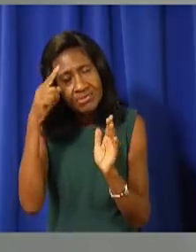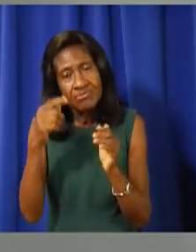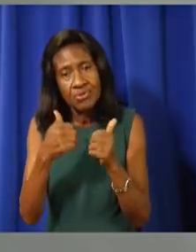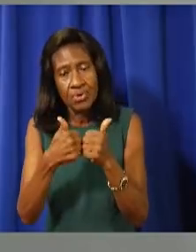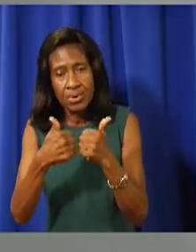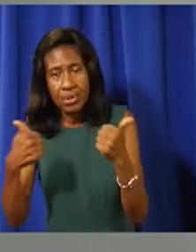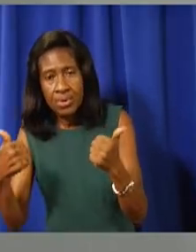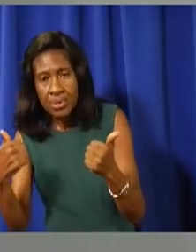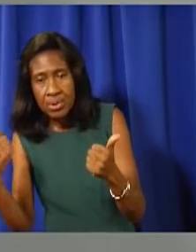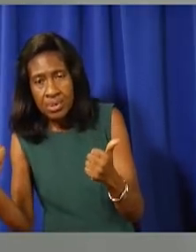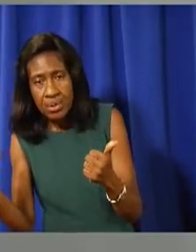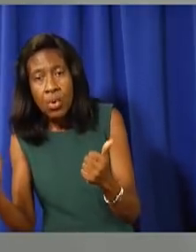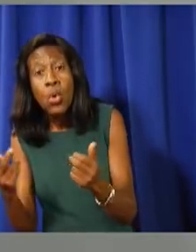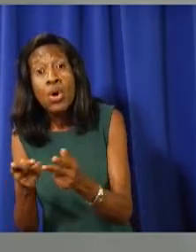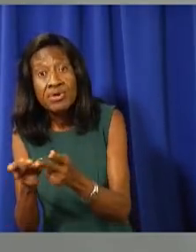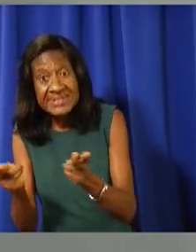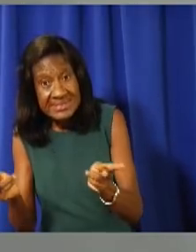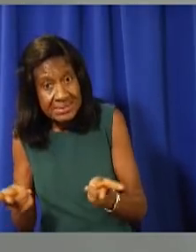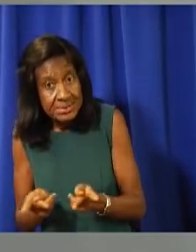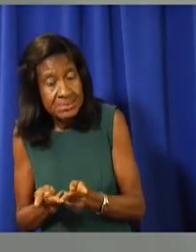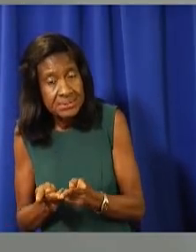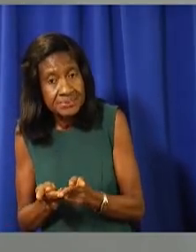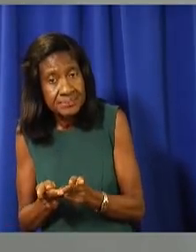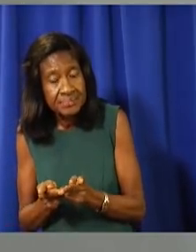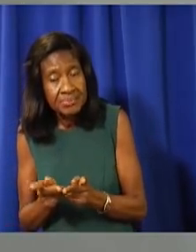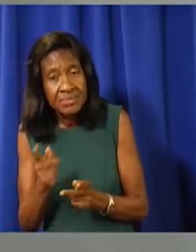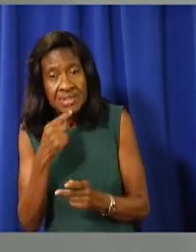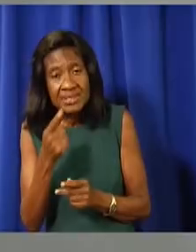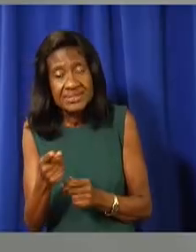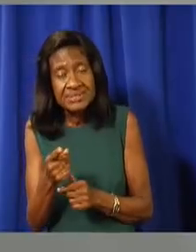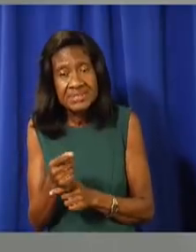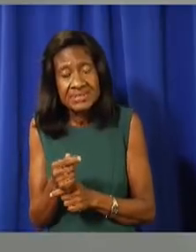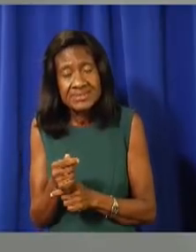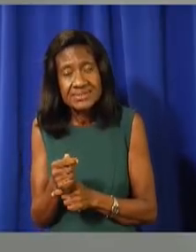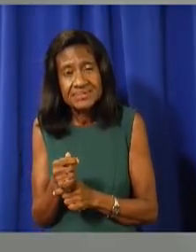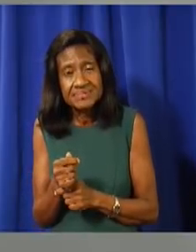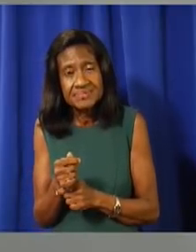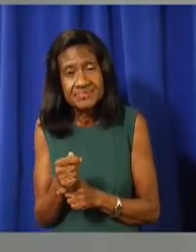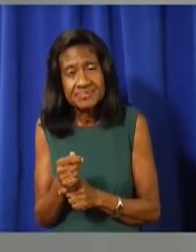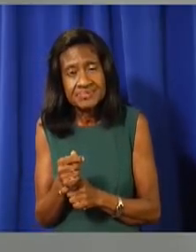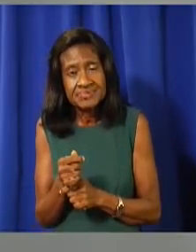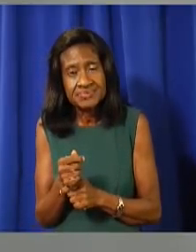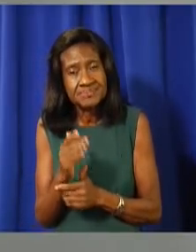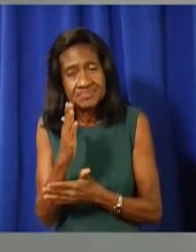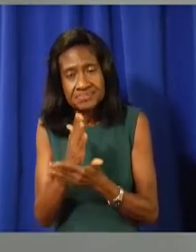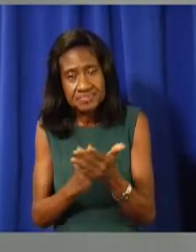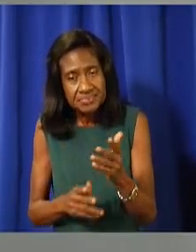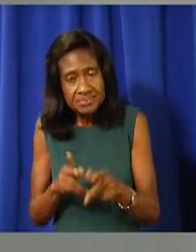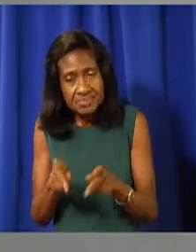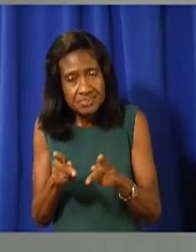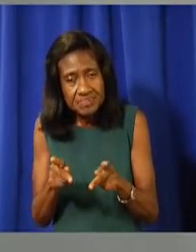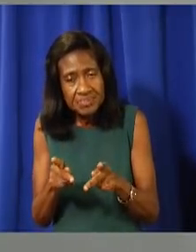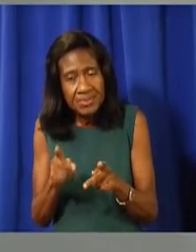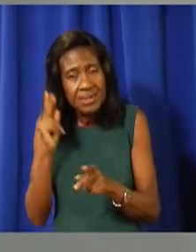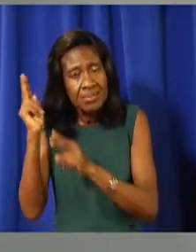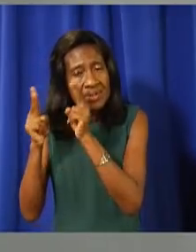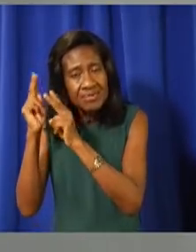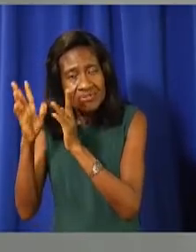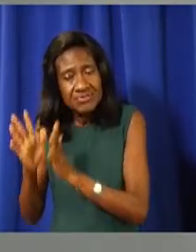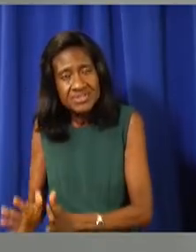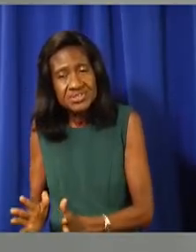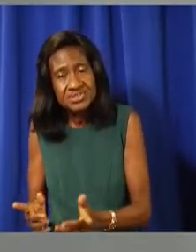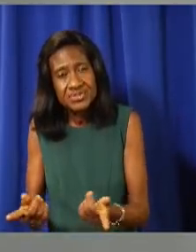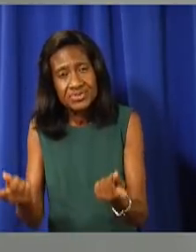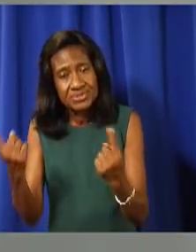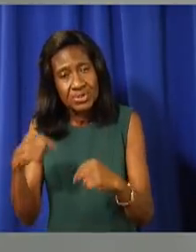you, you want to be super safe and you put these parameters in, but it's not as convenient for, a, tourist or, uh, a guest coming